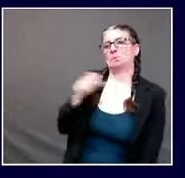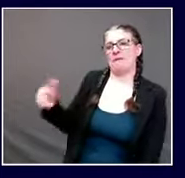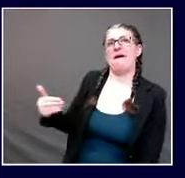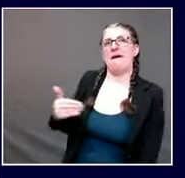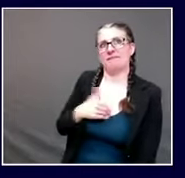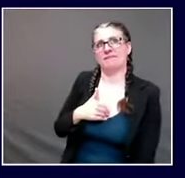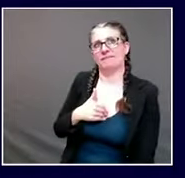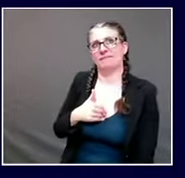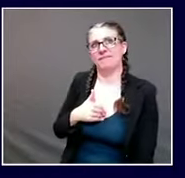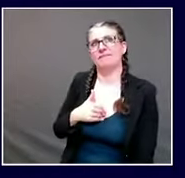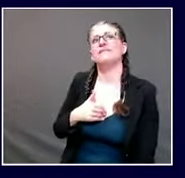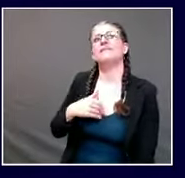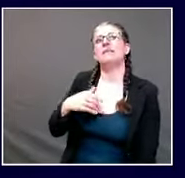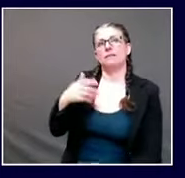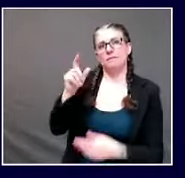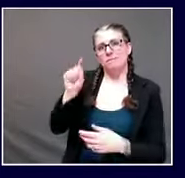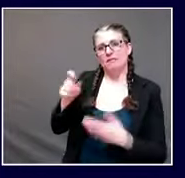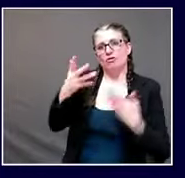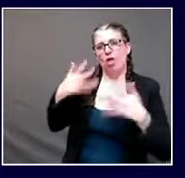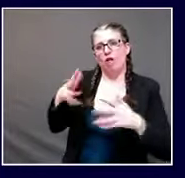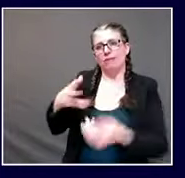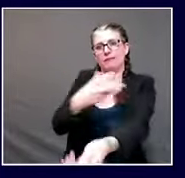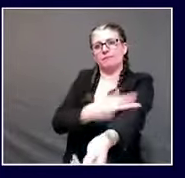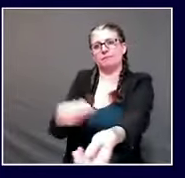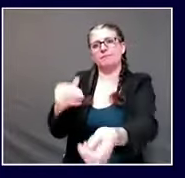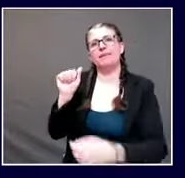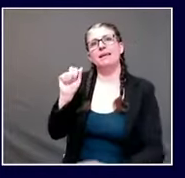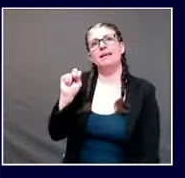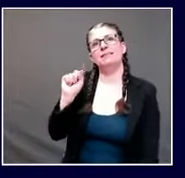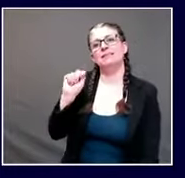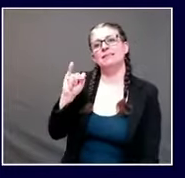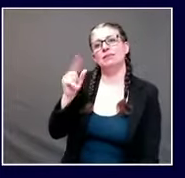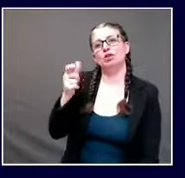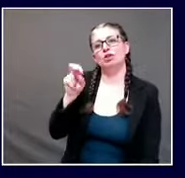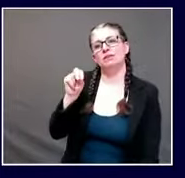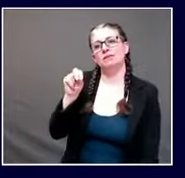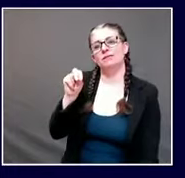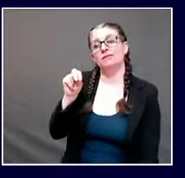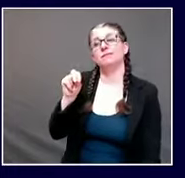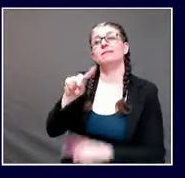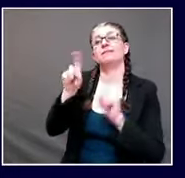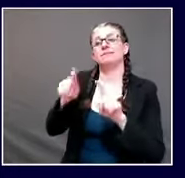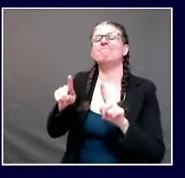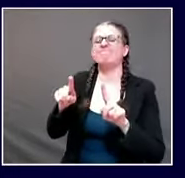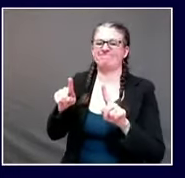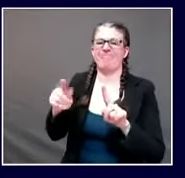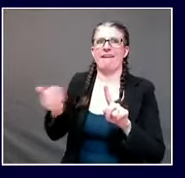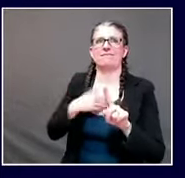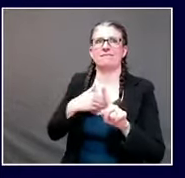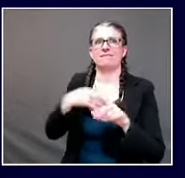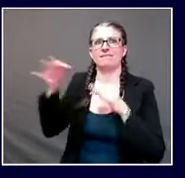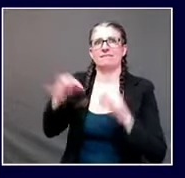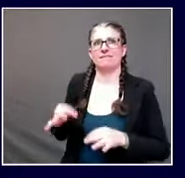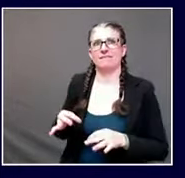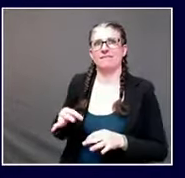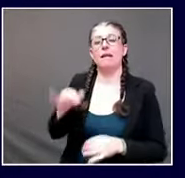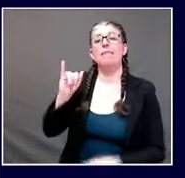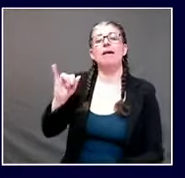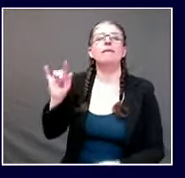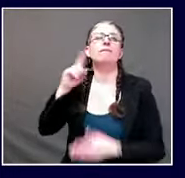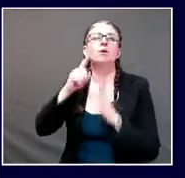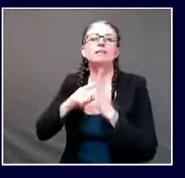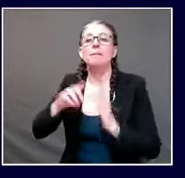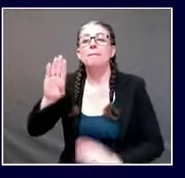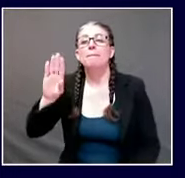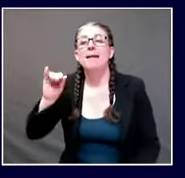are becoming increasingly used and so if someone tests positive on a binax now and has symptoms that are consistent